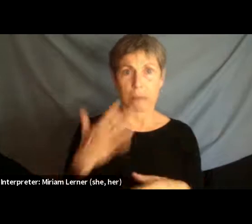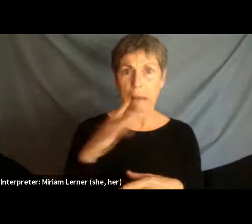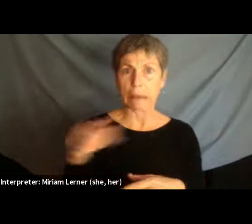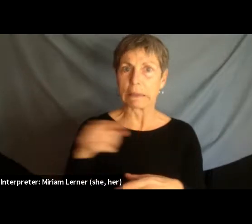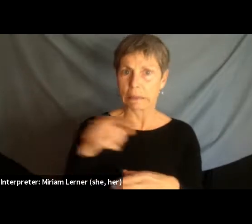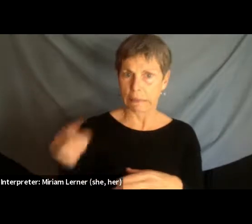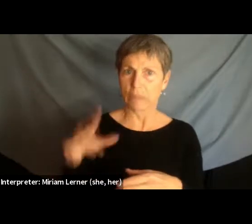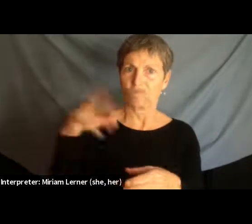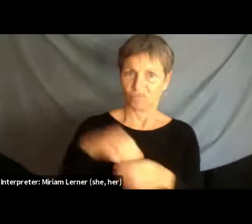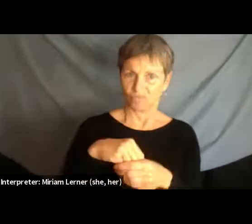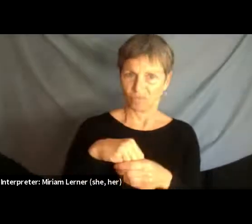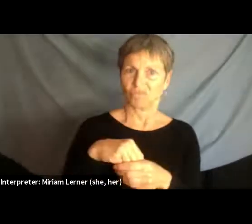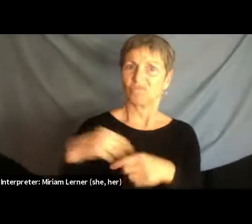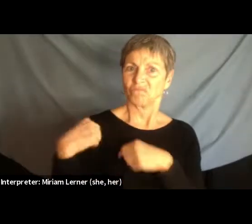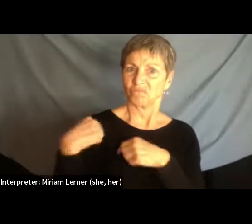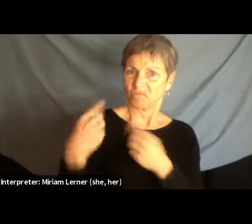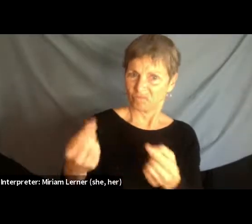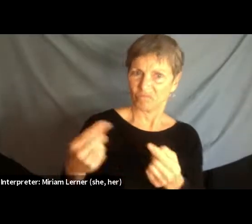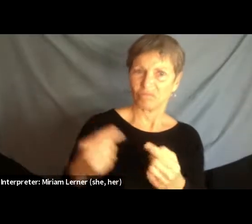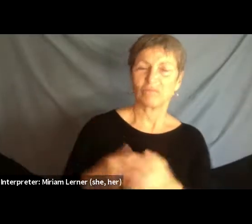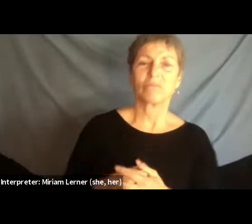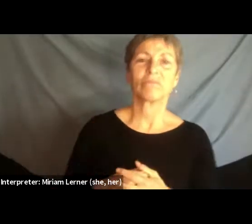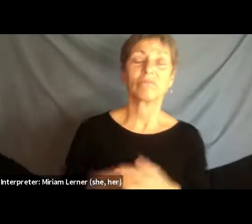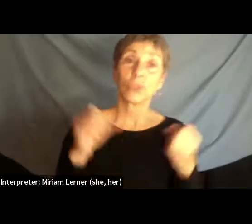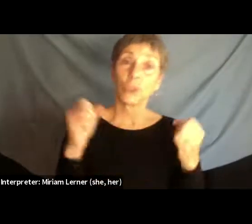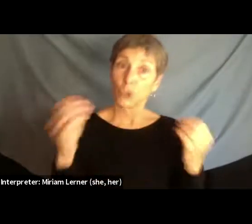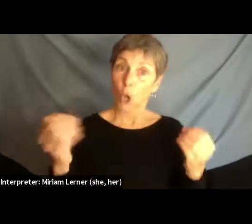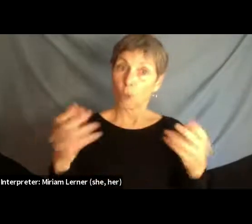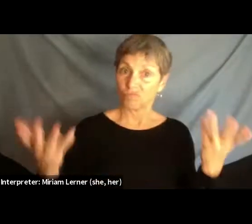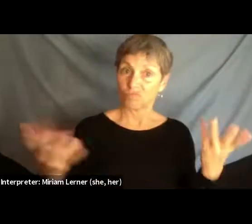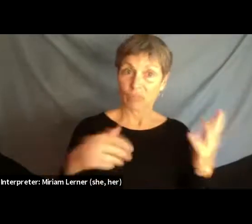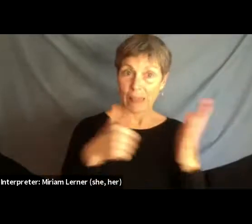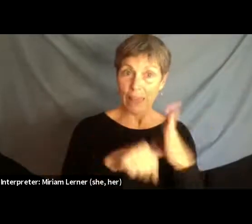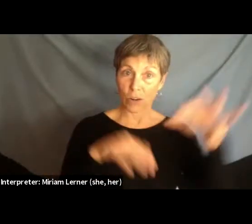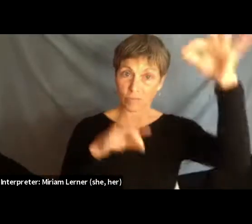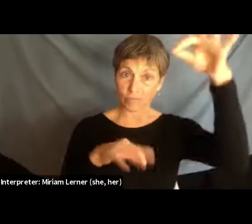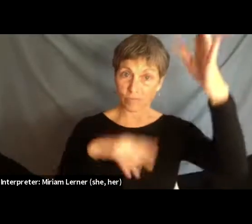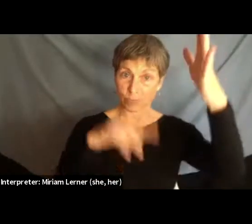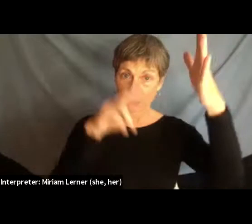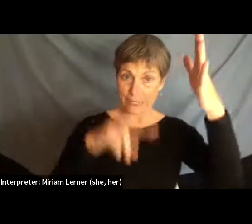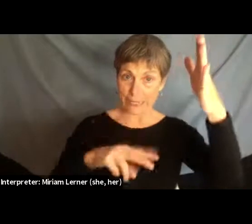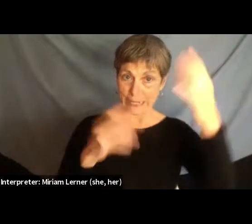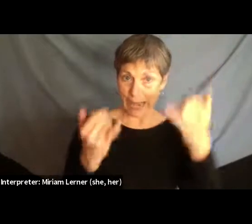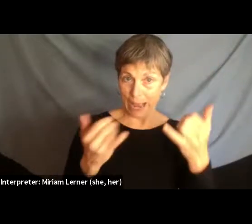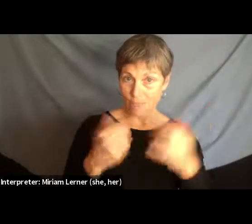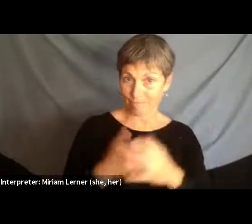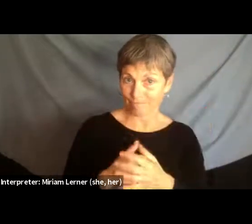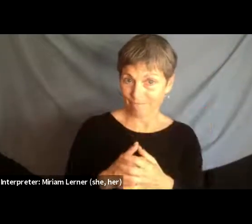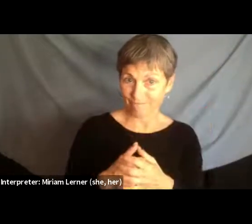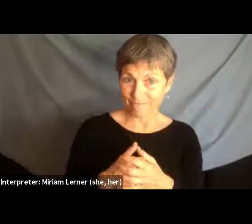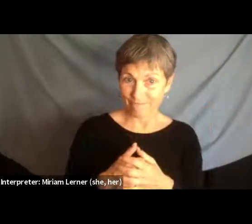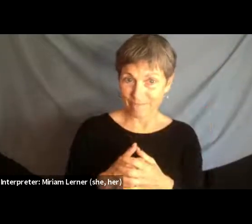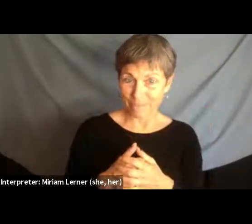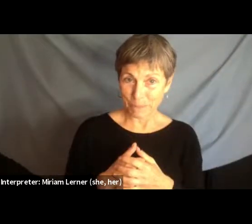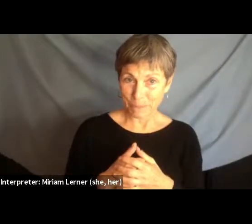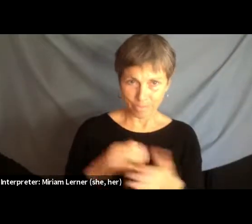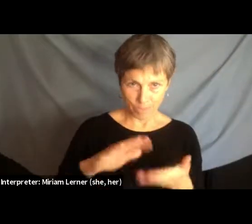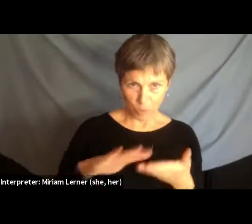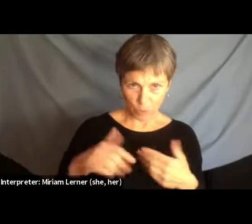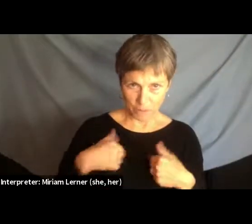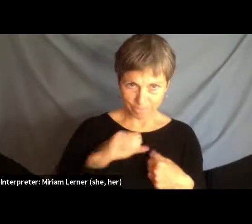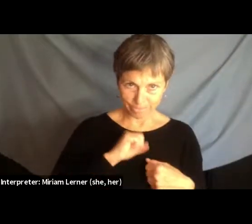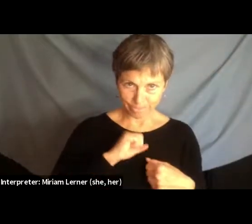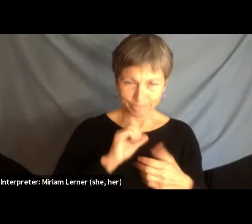a part in the past as well. So with that, here we are. Excuse me.